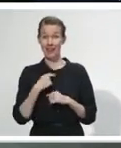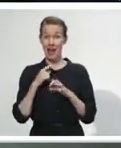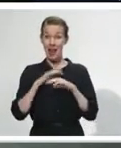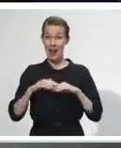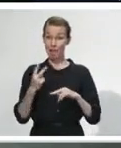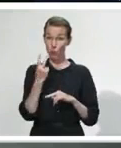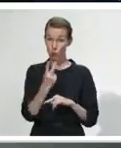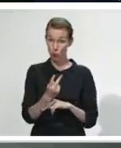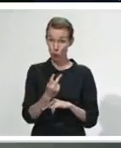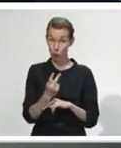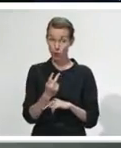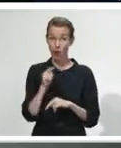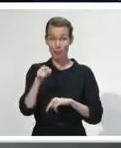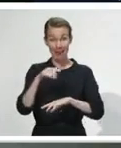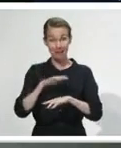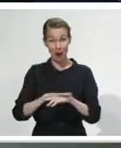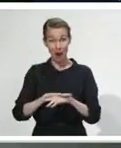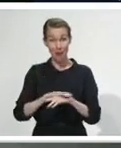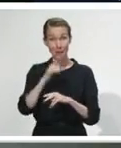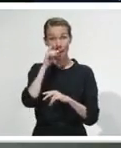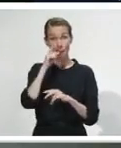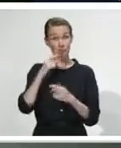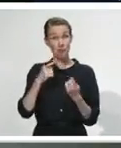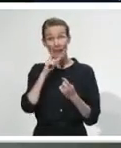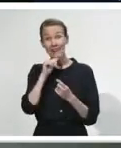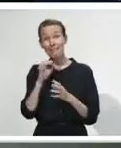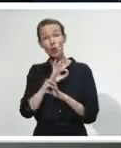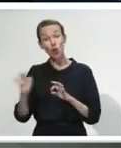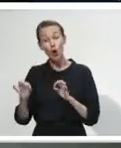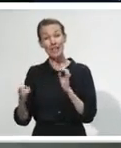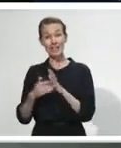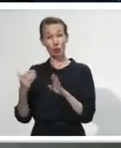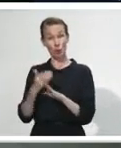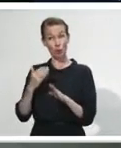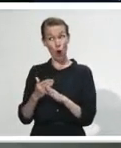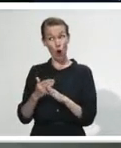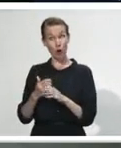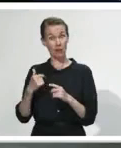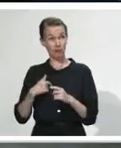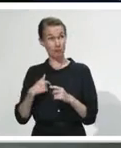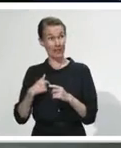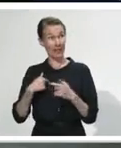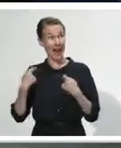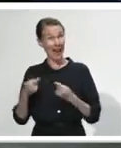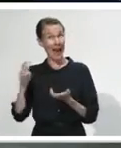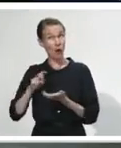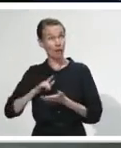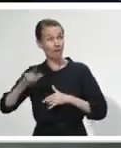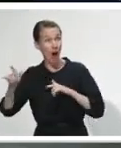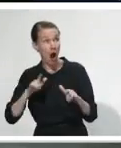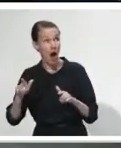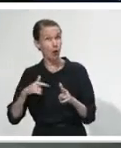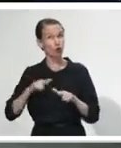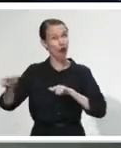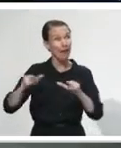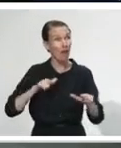again, we're already, that is part of the guidance that we have given. But we as a cabinet, as we have done in the past,